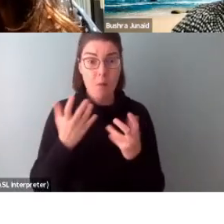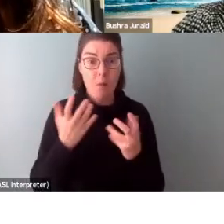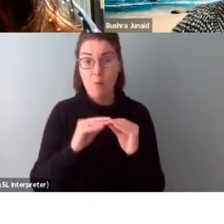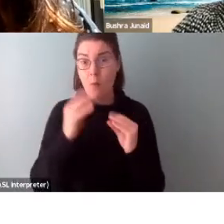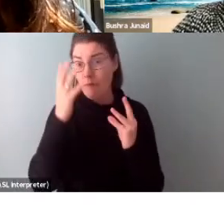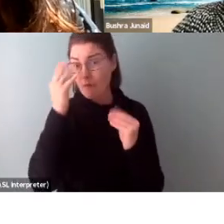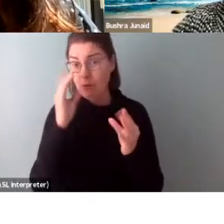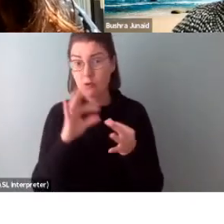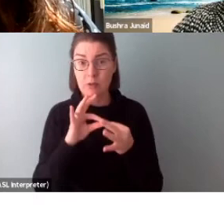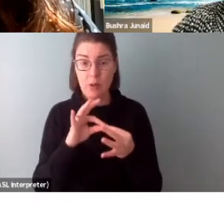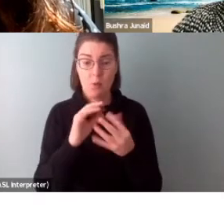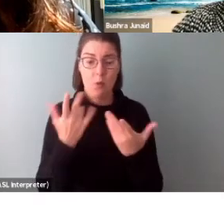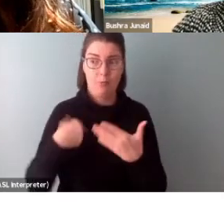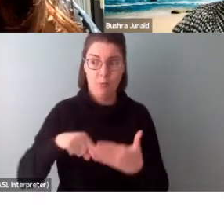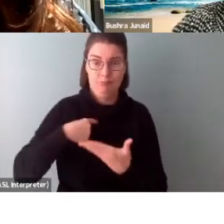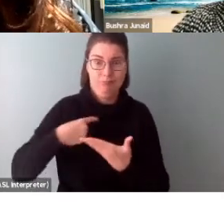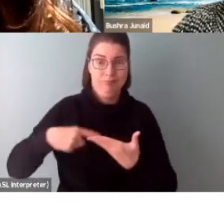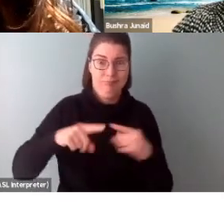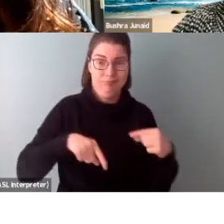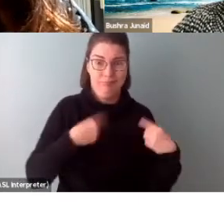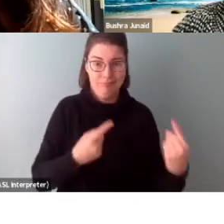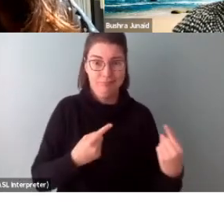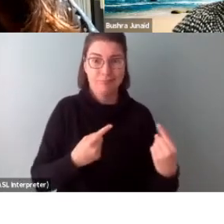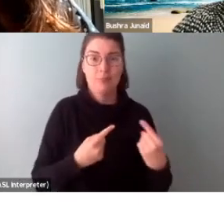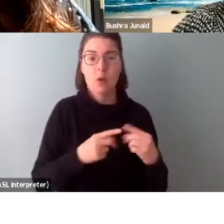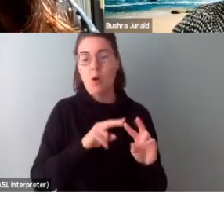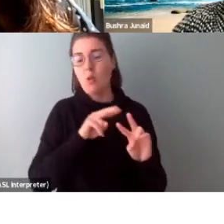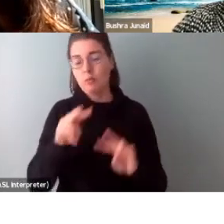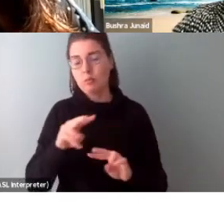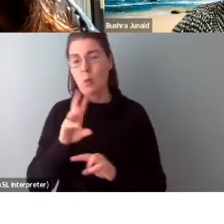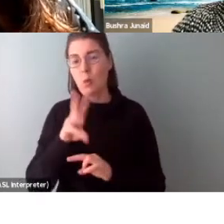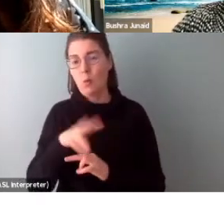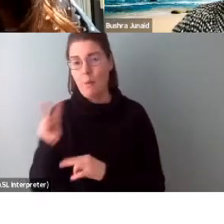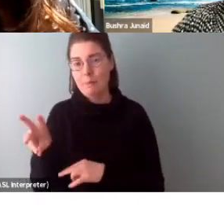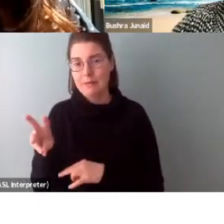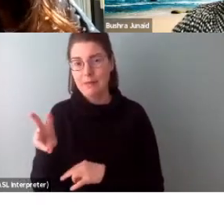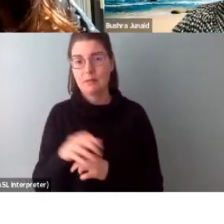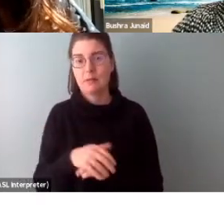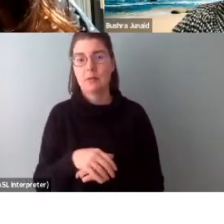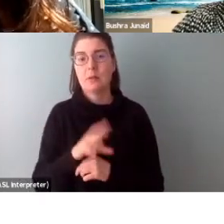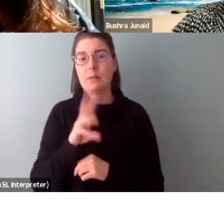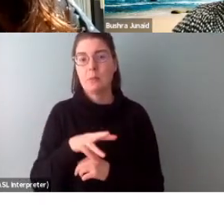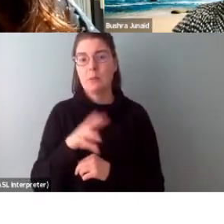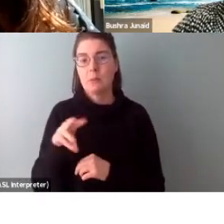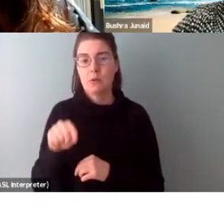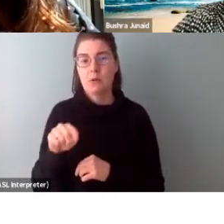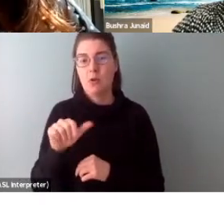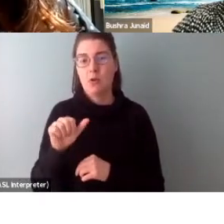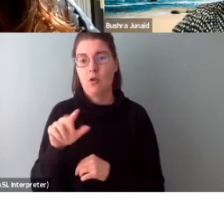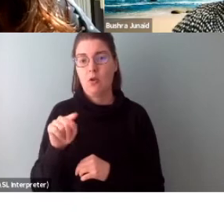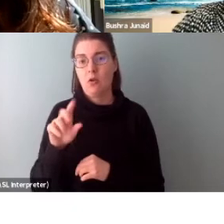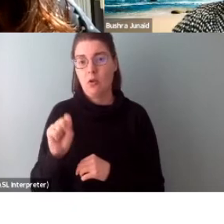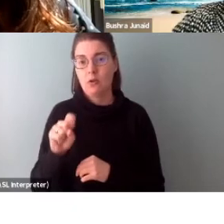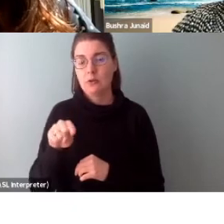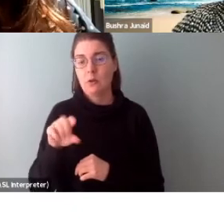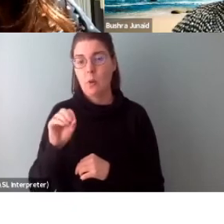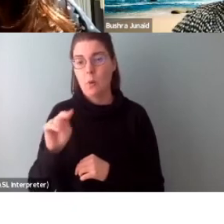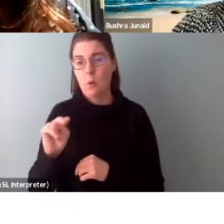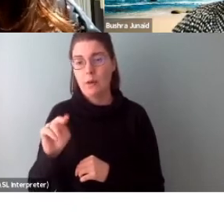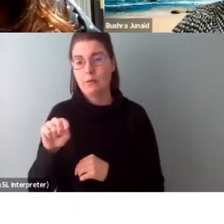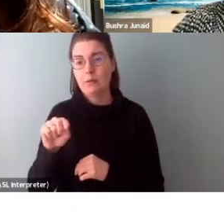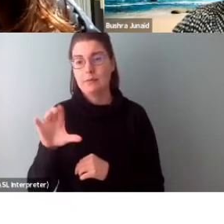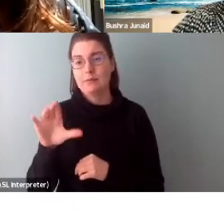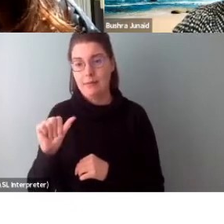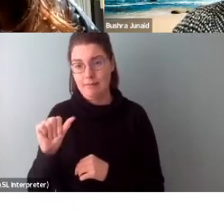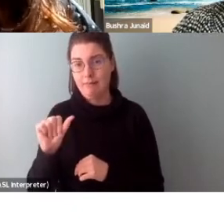in terms of what's been discussed today, please do visit the OAC website at www.arts.on